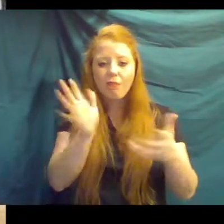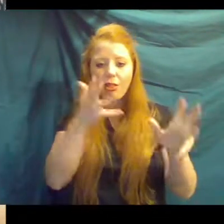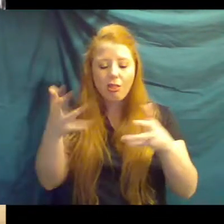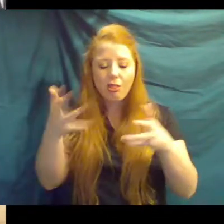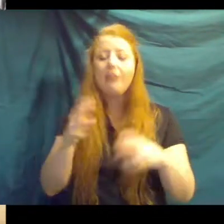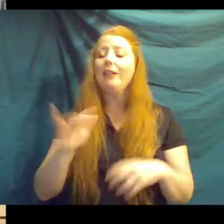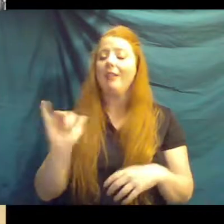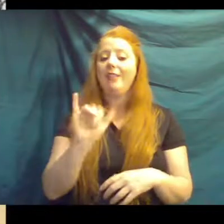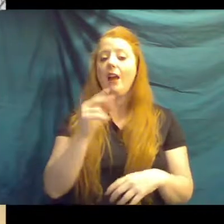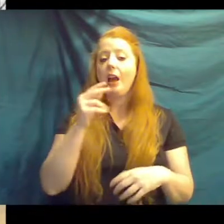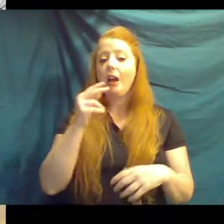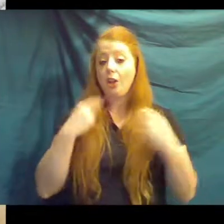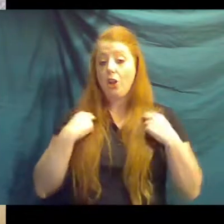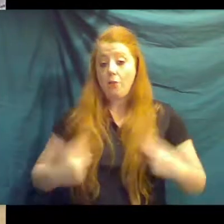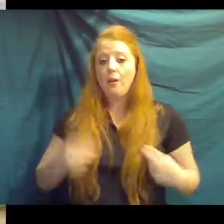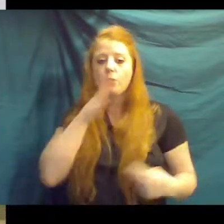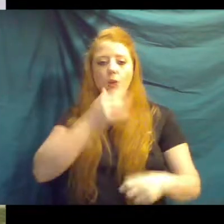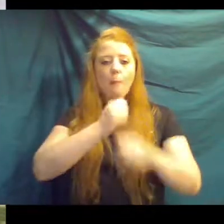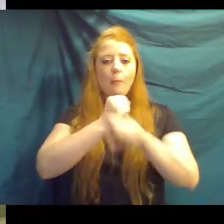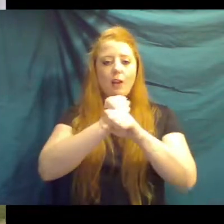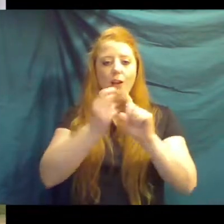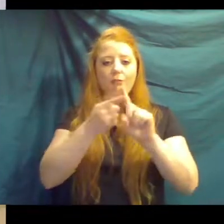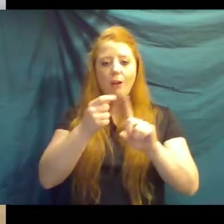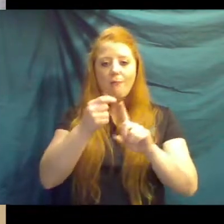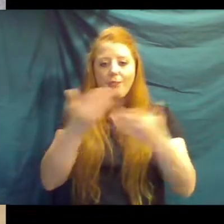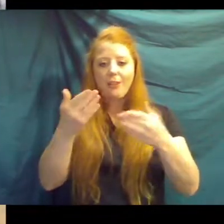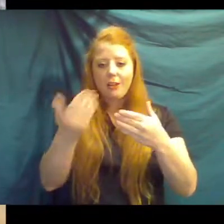Just like humans, it protects things from getting in their eyes.